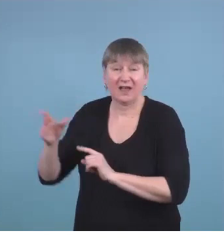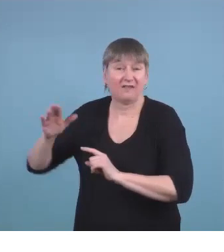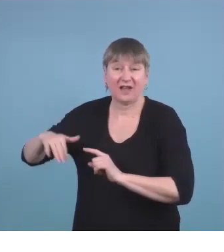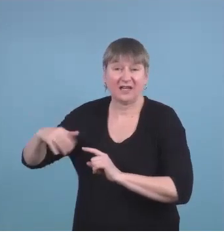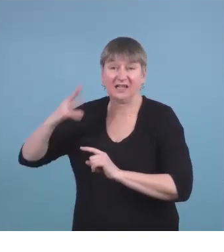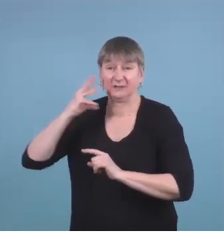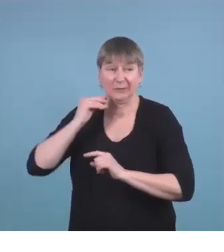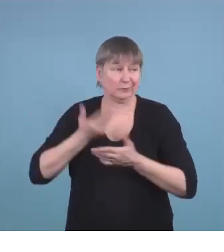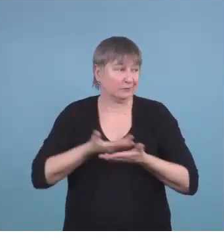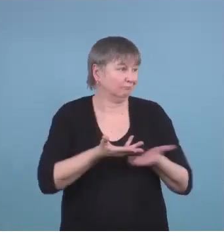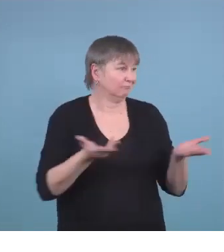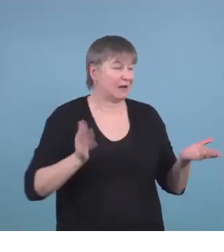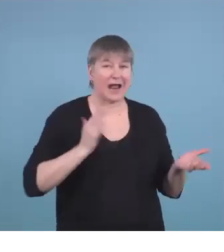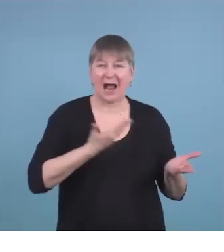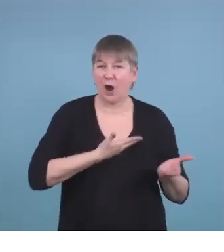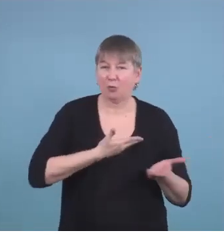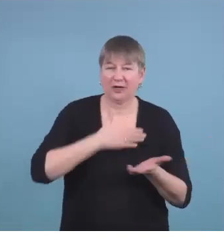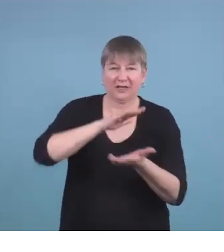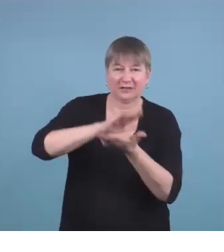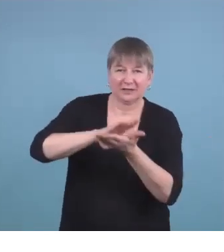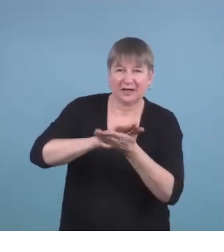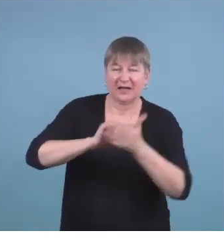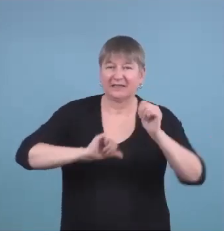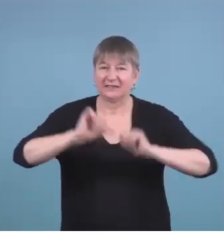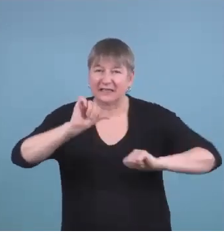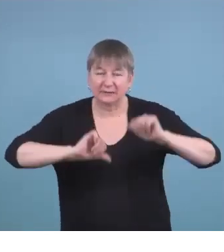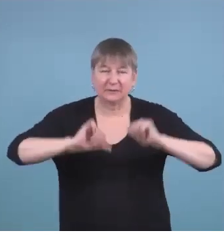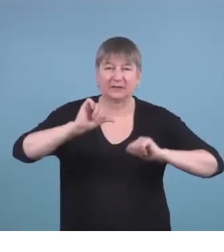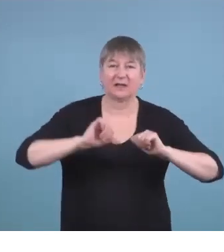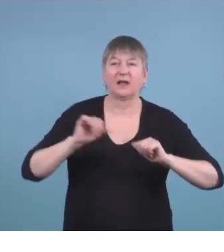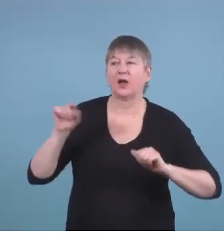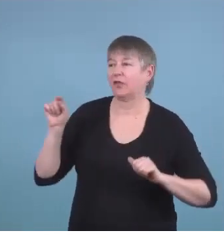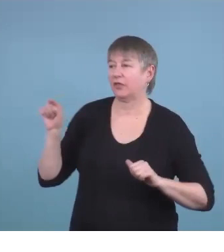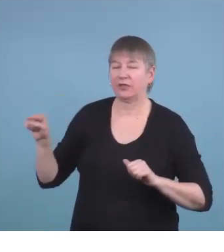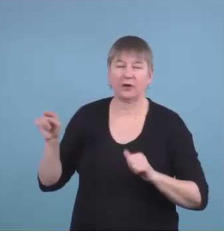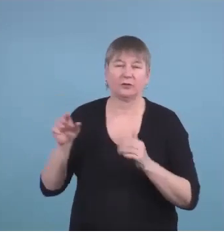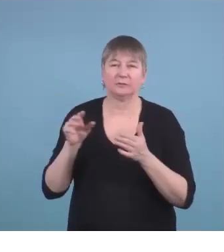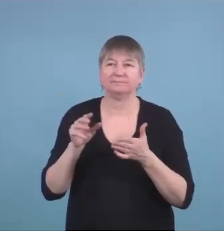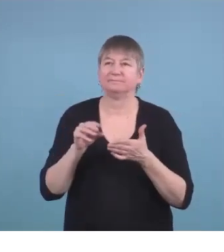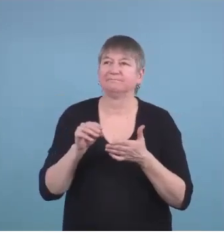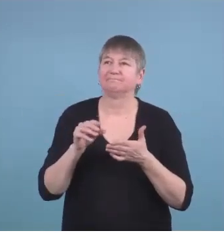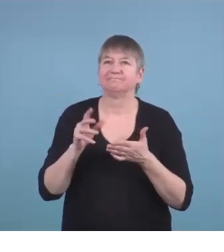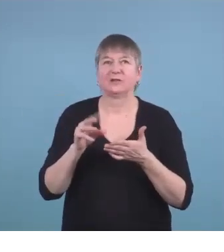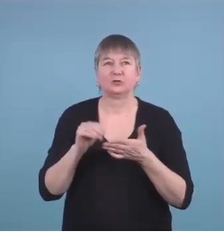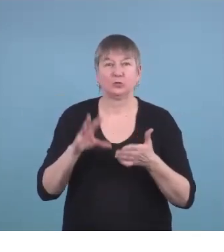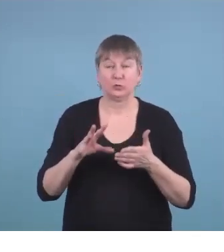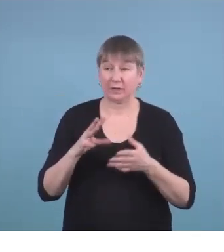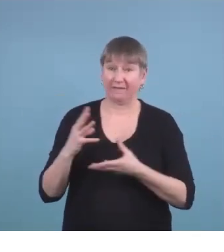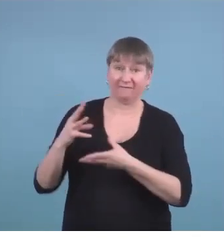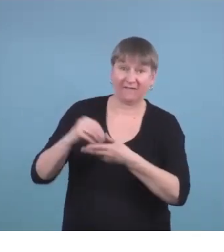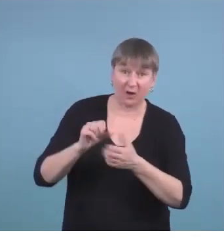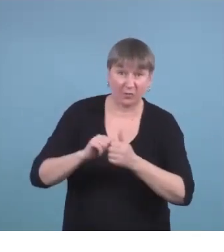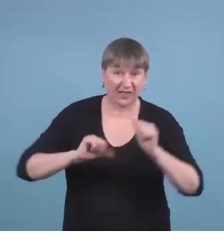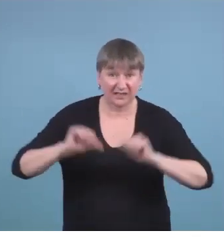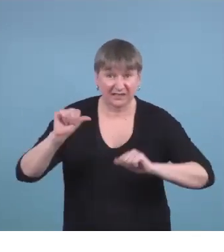educational assessments they might not be successful in those